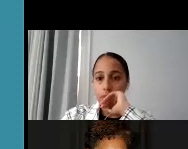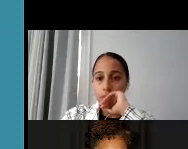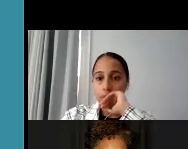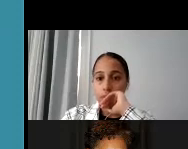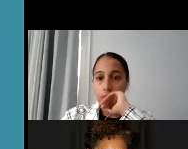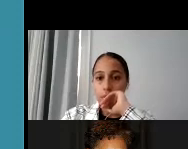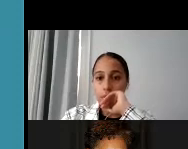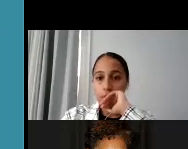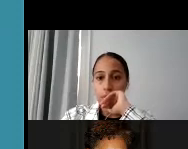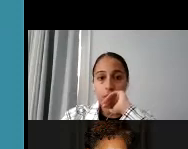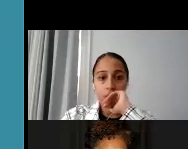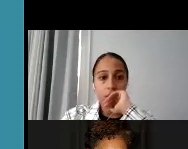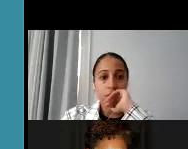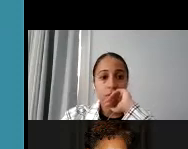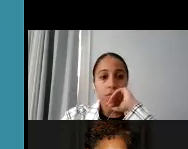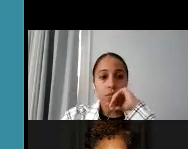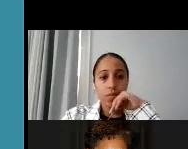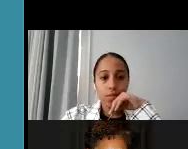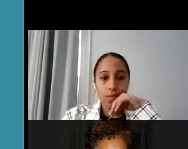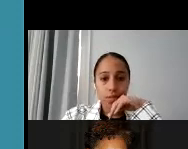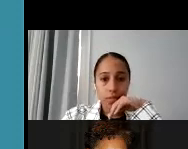I'm sorry, this is really.